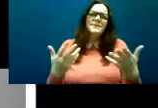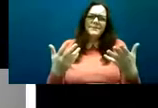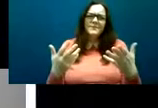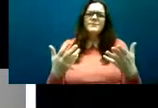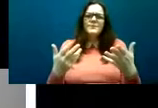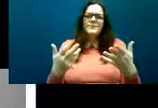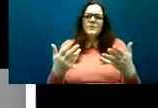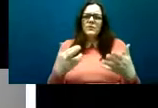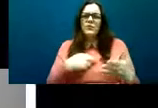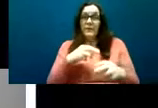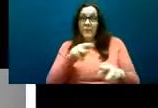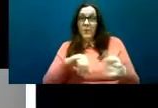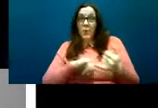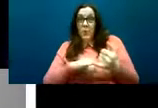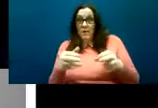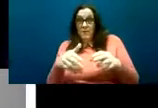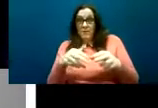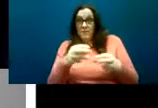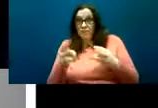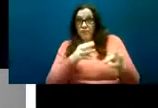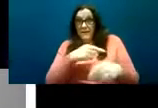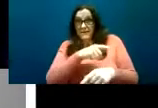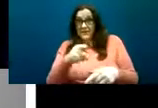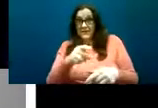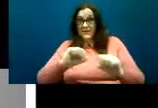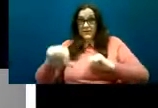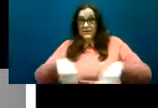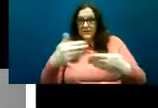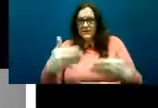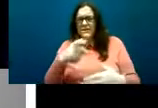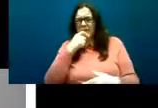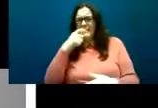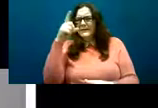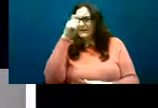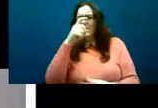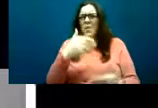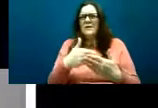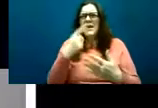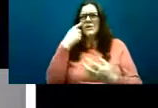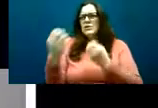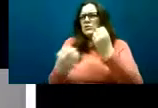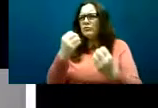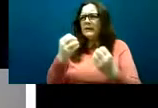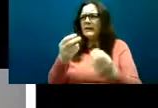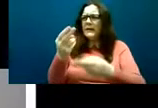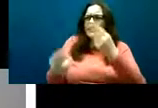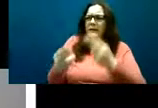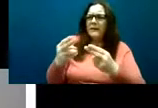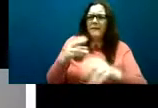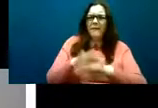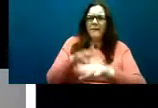accessing screening and diagnosis for adults with autism disorders